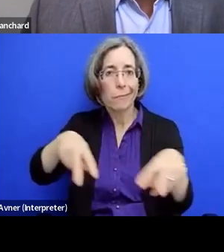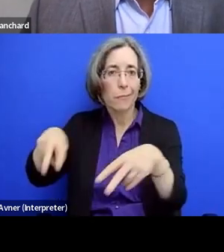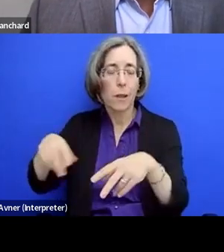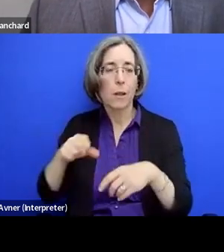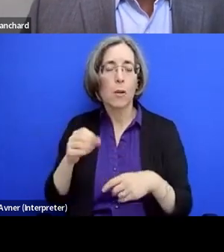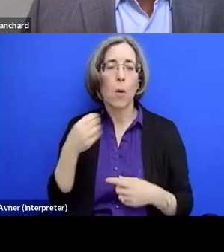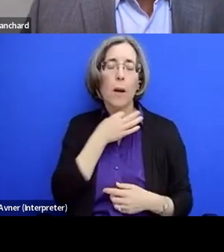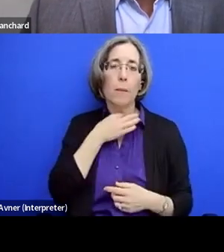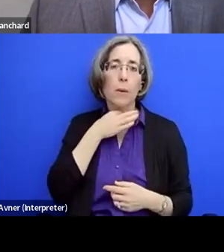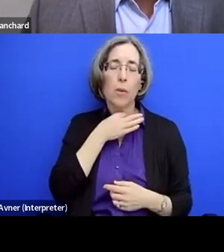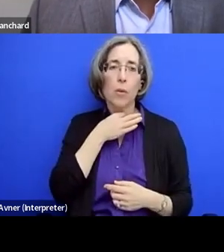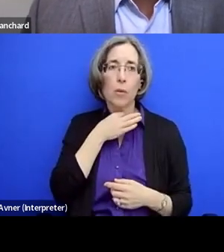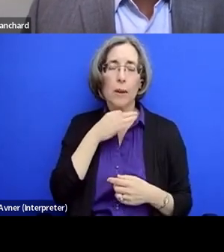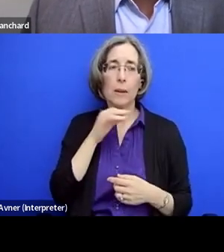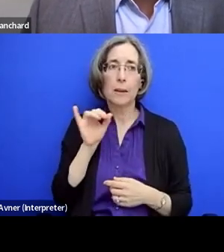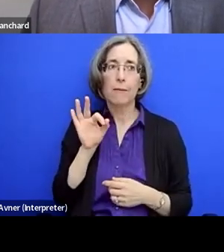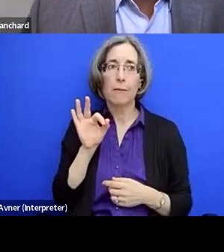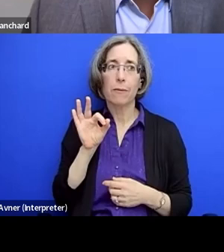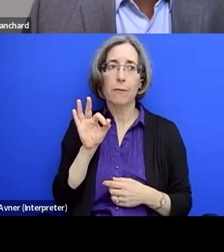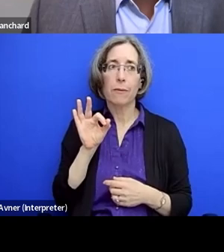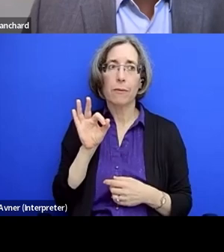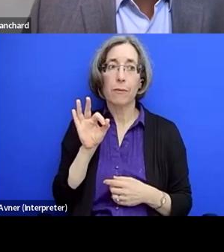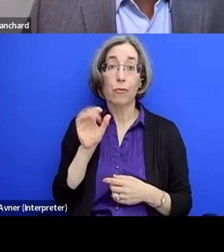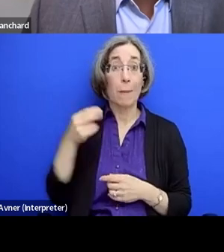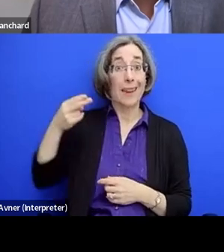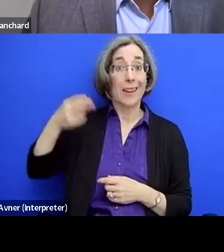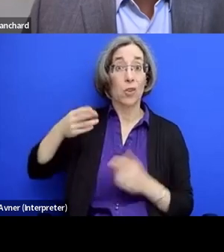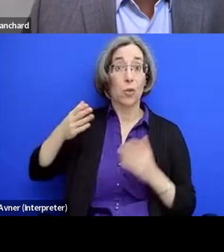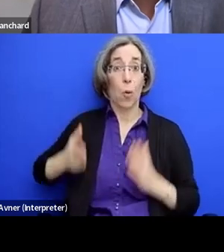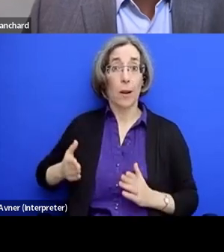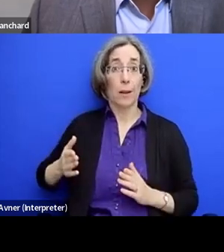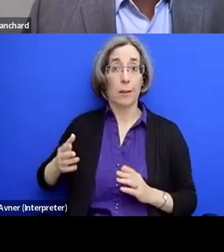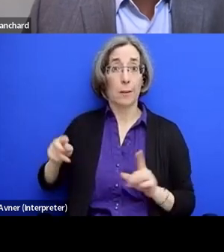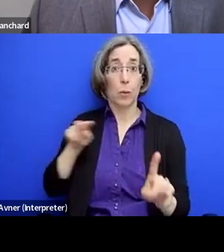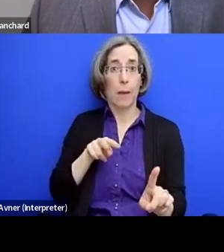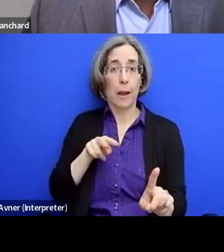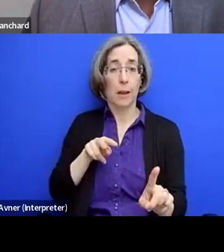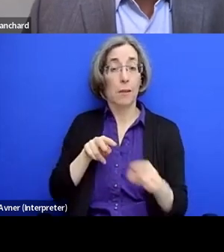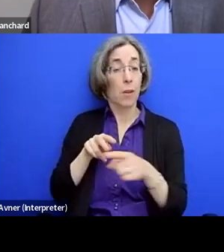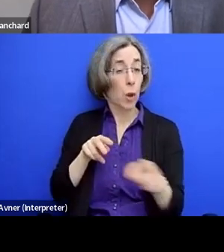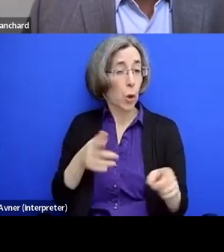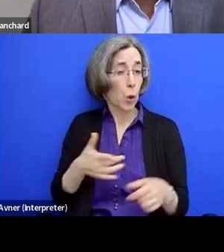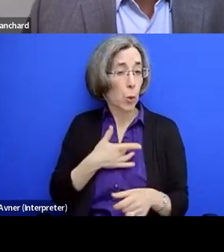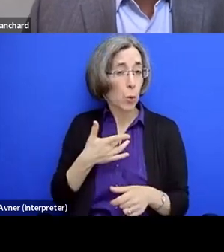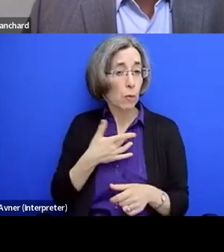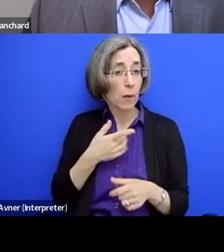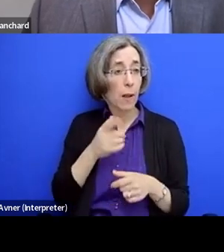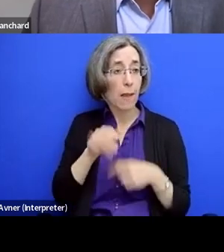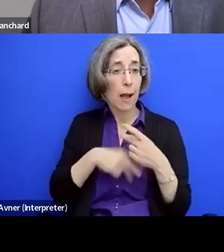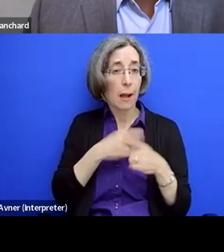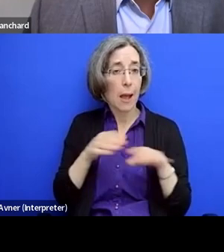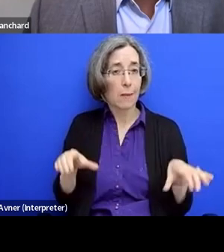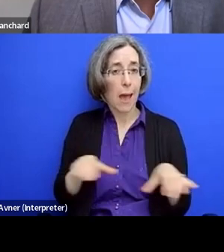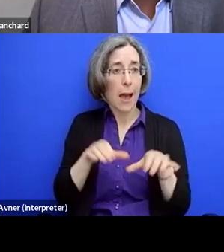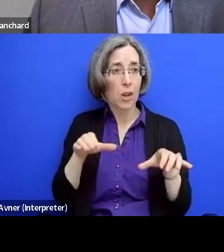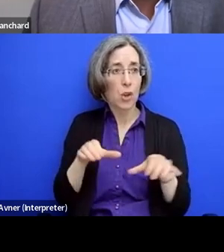from a historian standpoint, you view that these actions, rise to the level